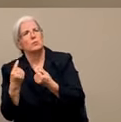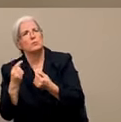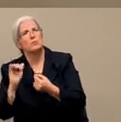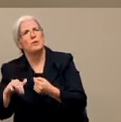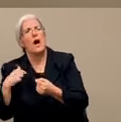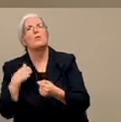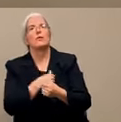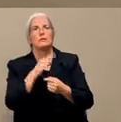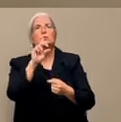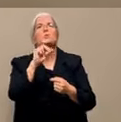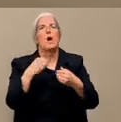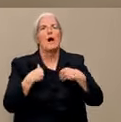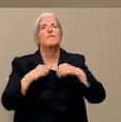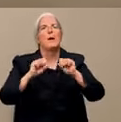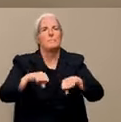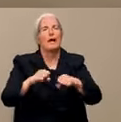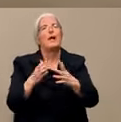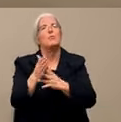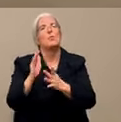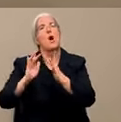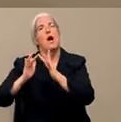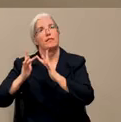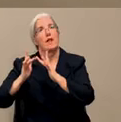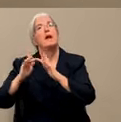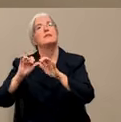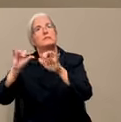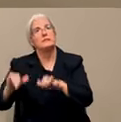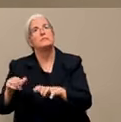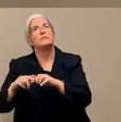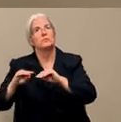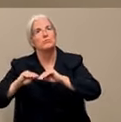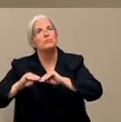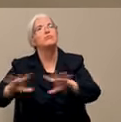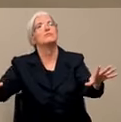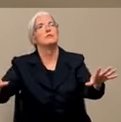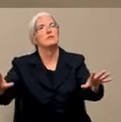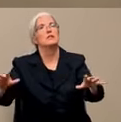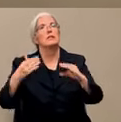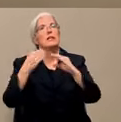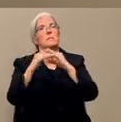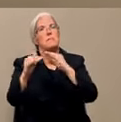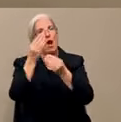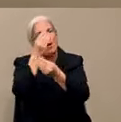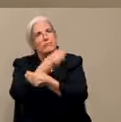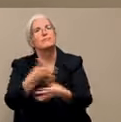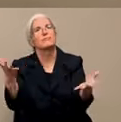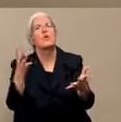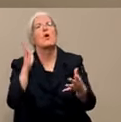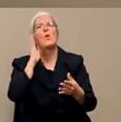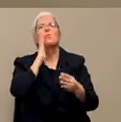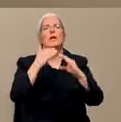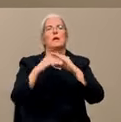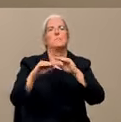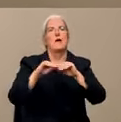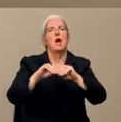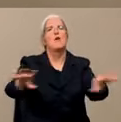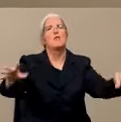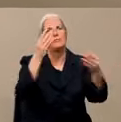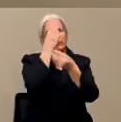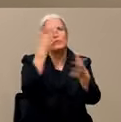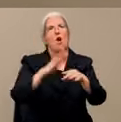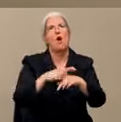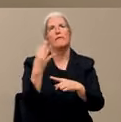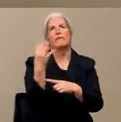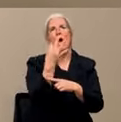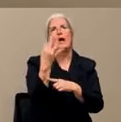online system, to send out a mass email for that effect. So that will be going out by Friday. But the intention, we are not closing our